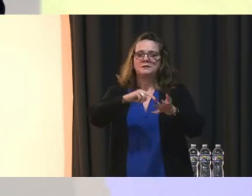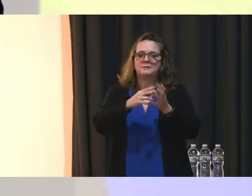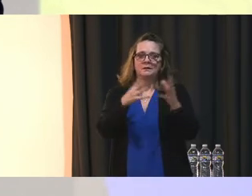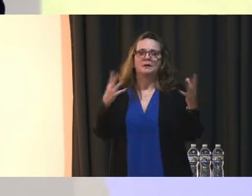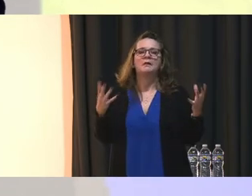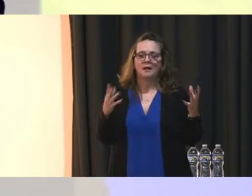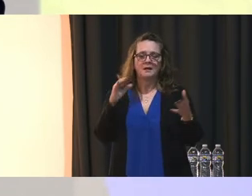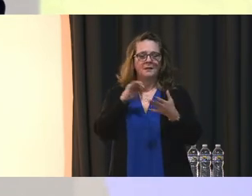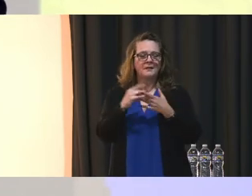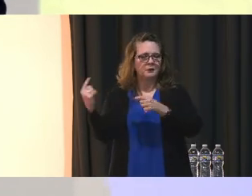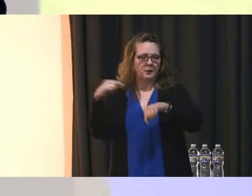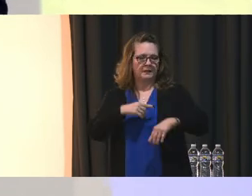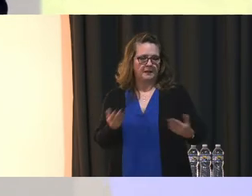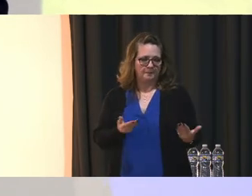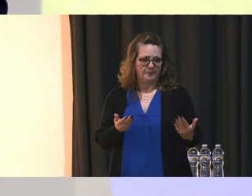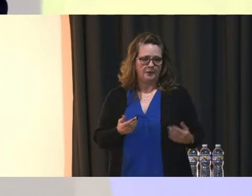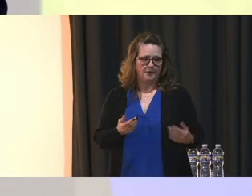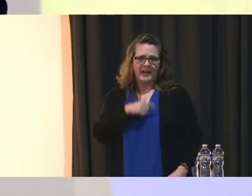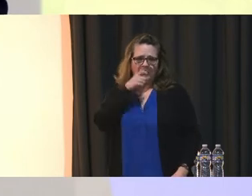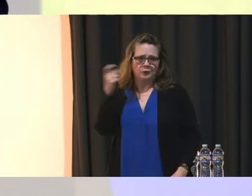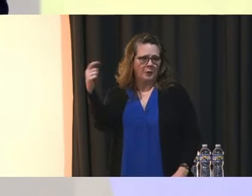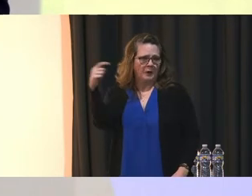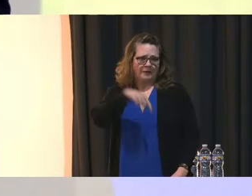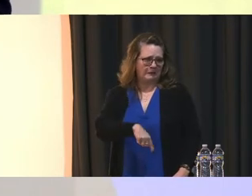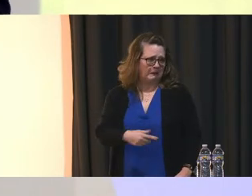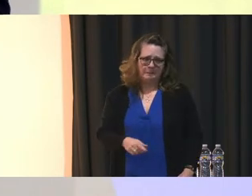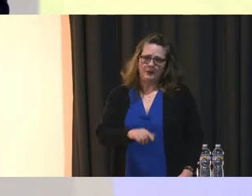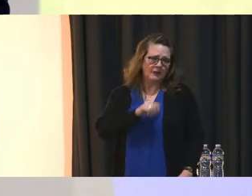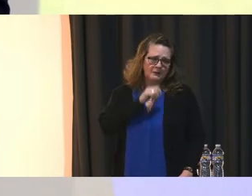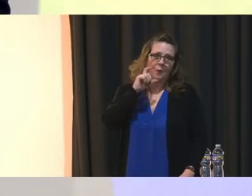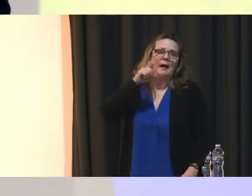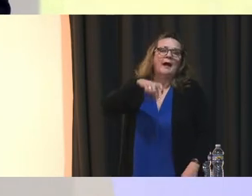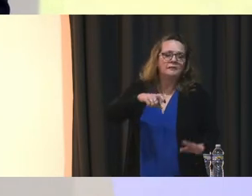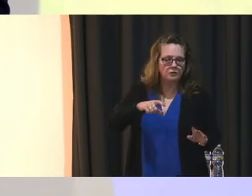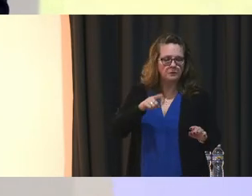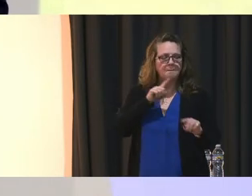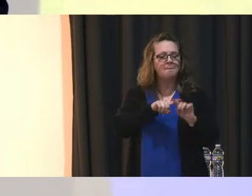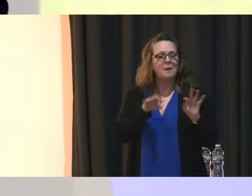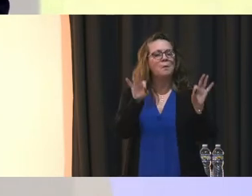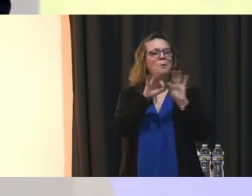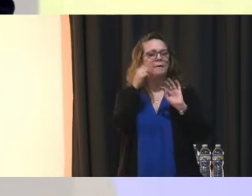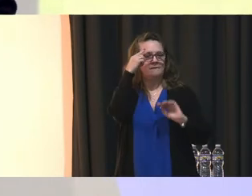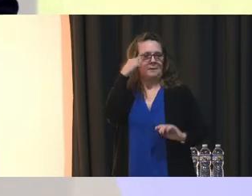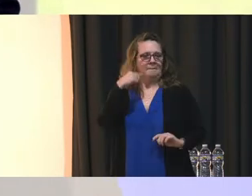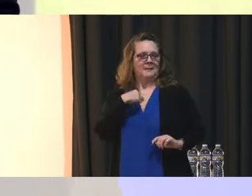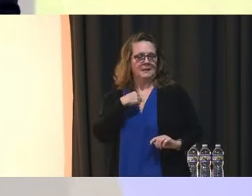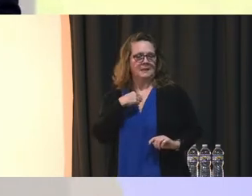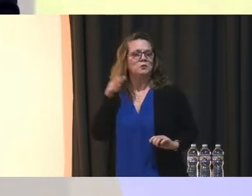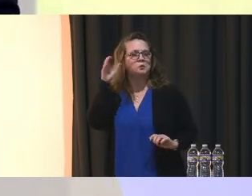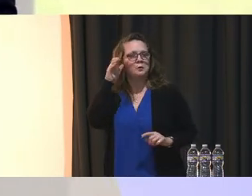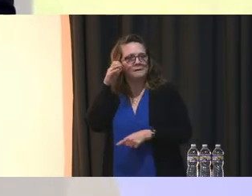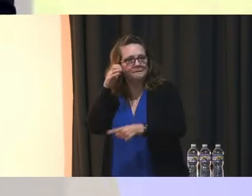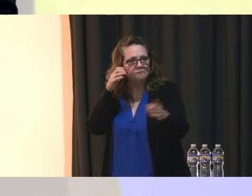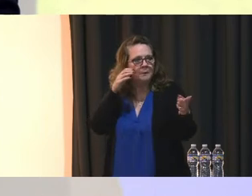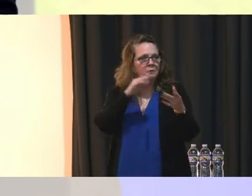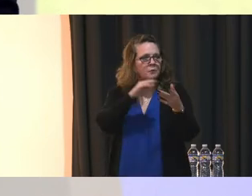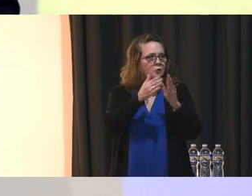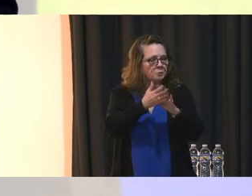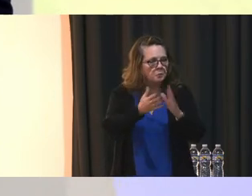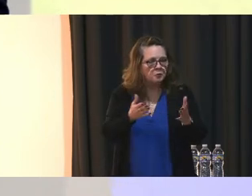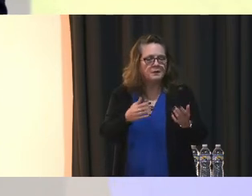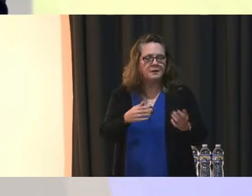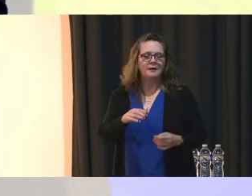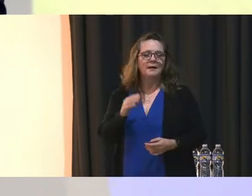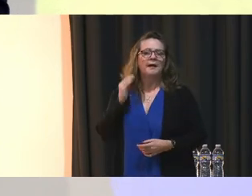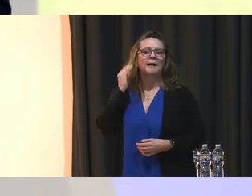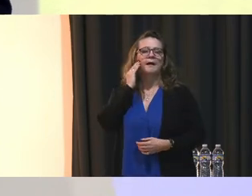today. I don't necessarily have to be here, but it's important for me to hear from the community. Because I know